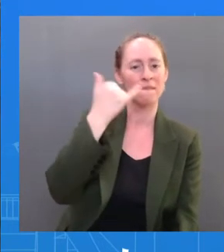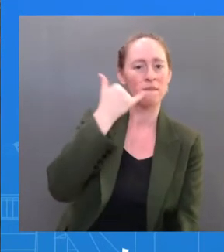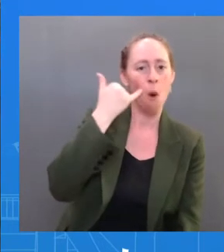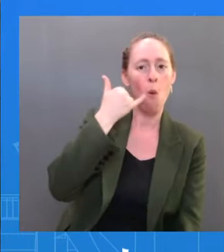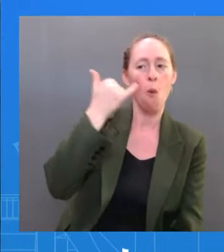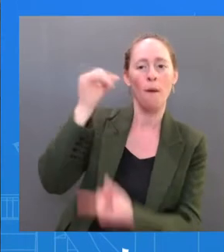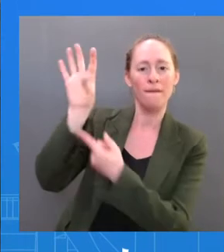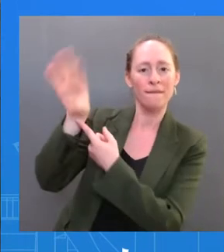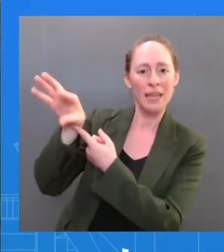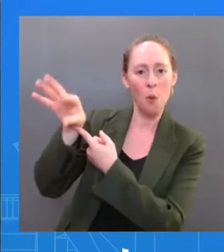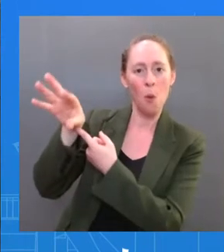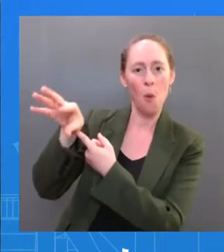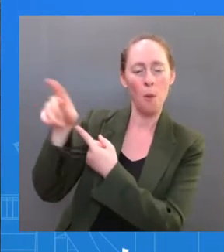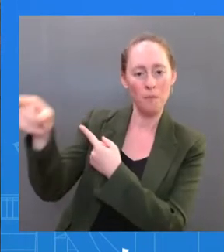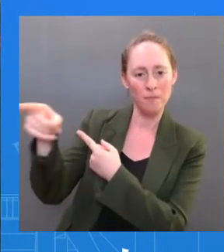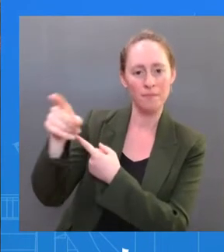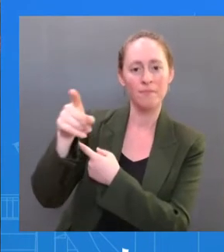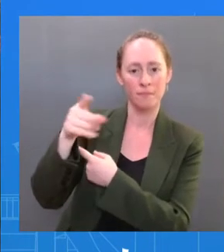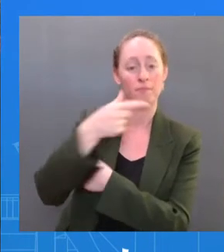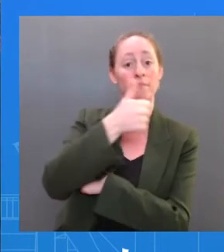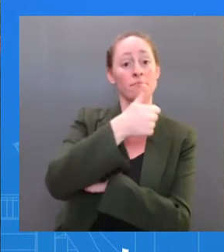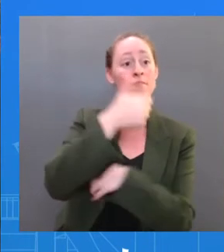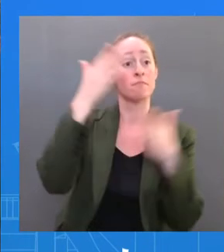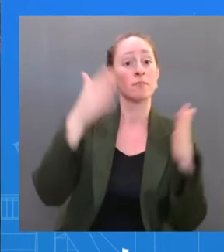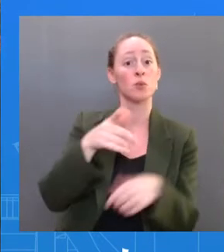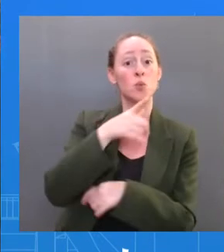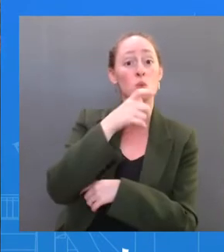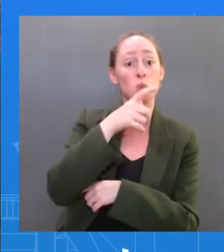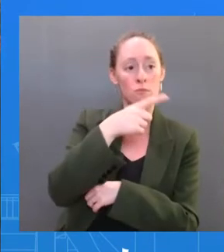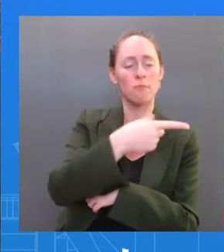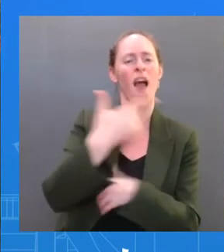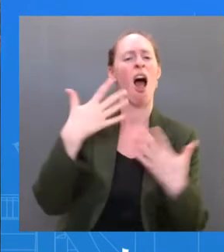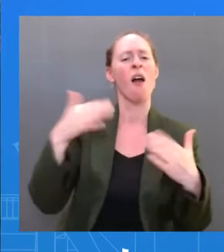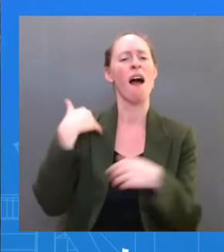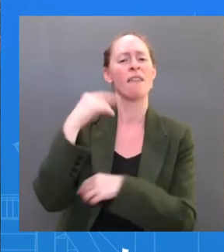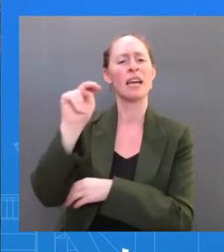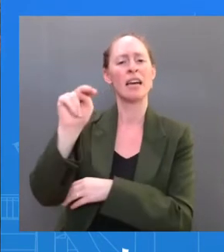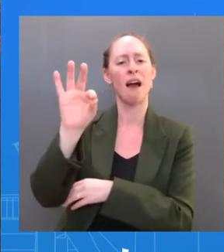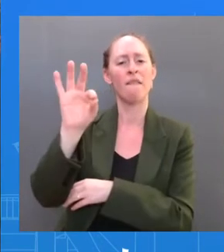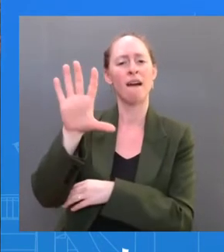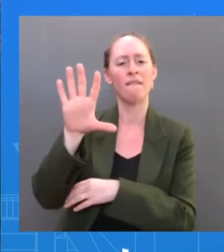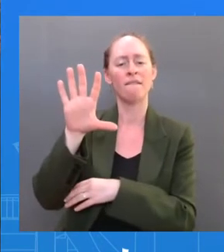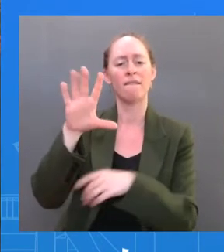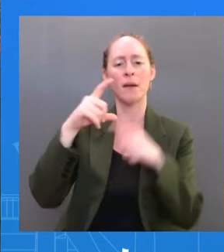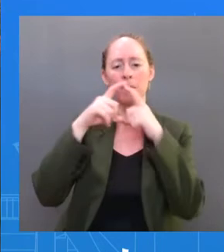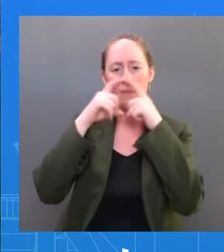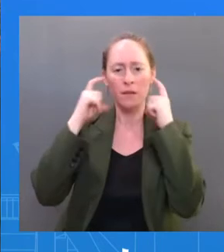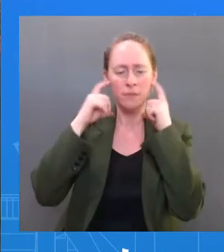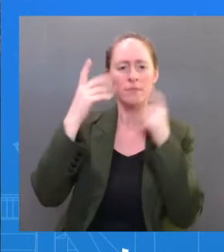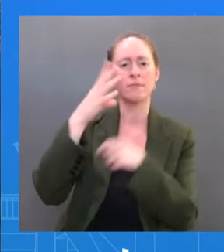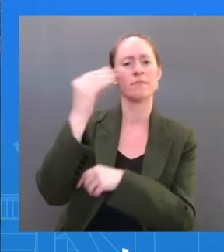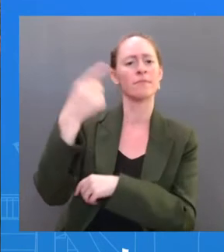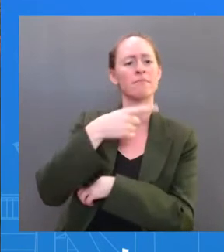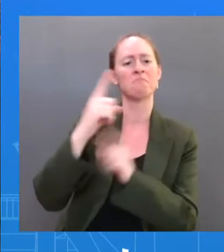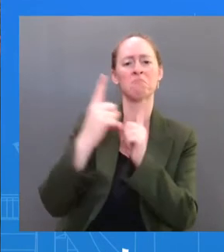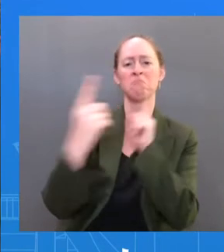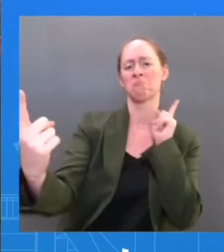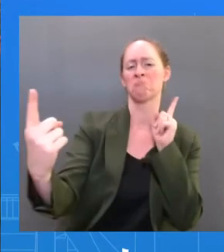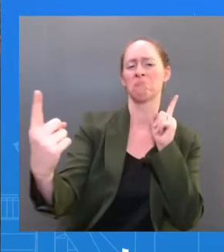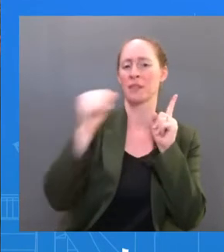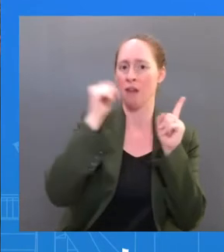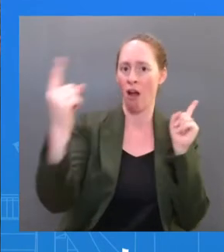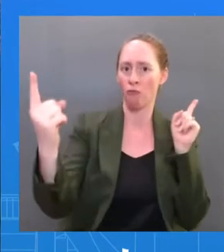mask, had the appropriate distance, the six foot — the six feet distance, in the same same situation as well with the photo.